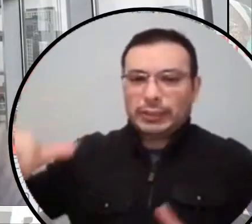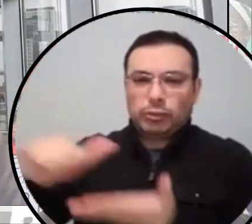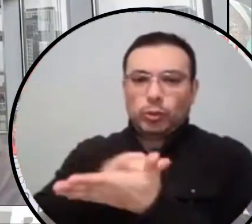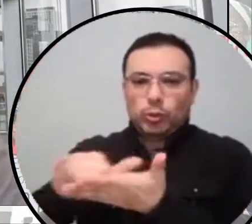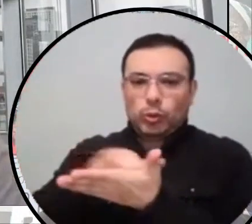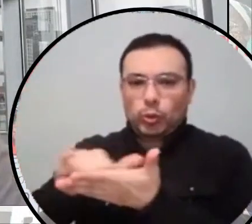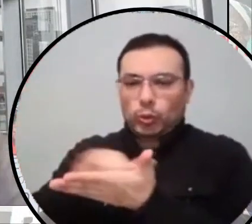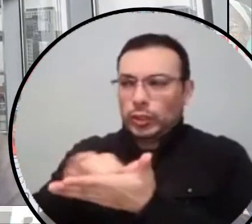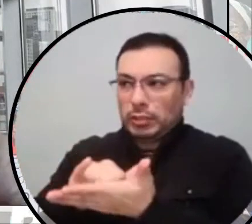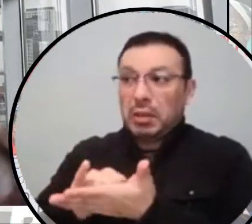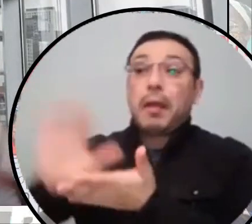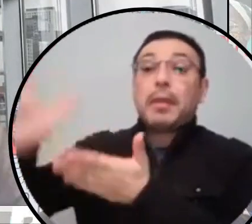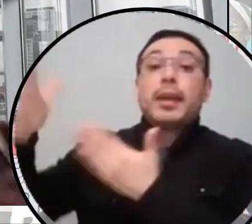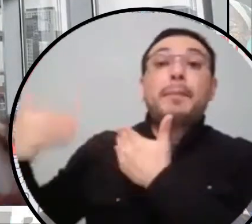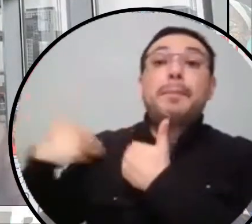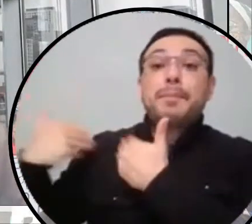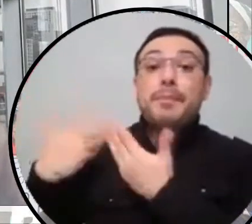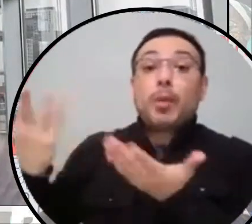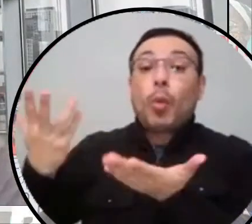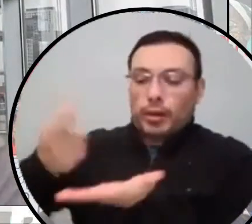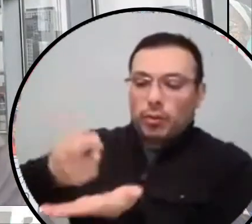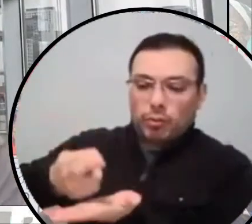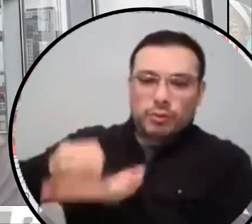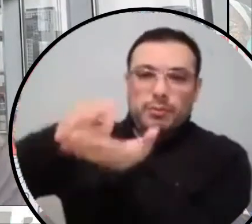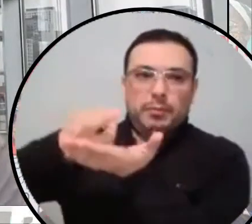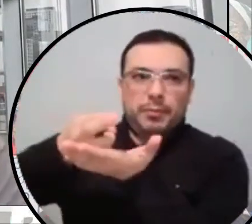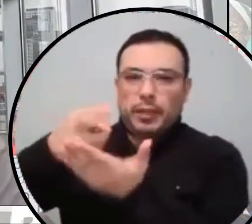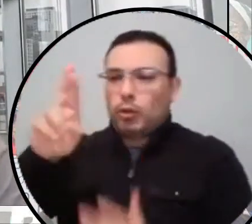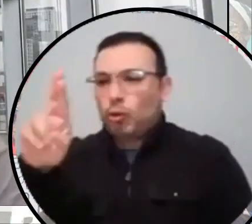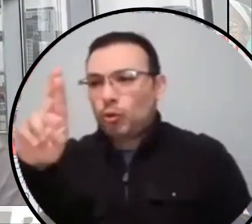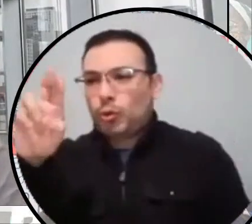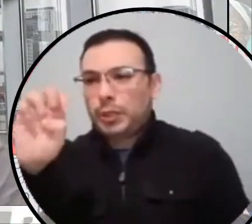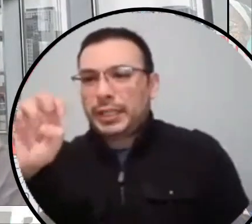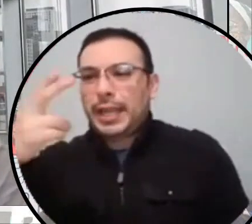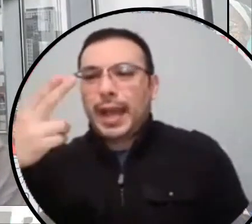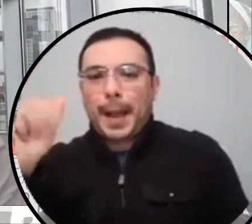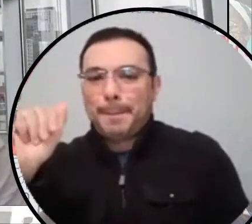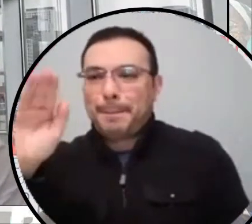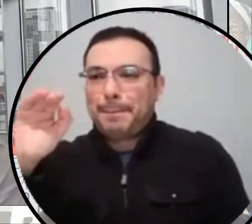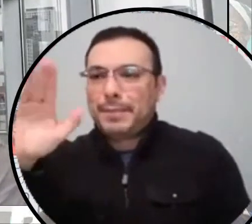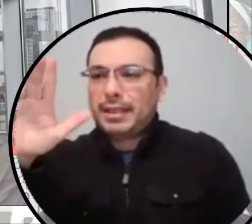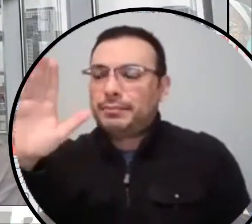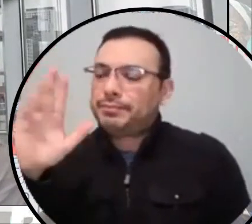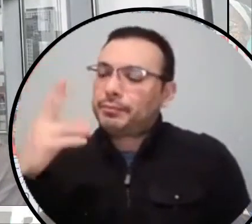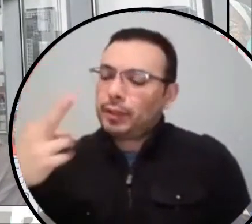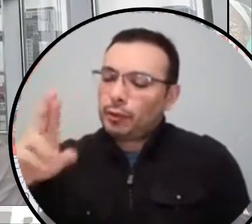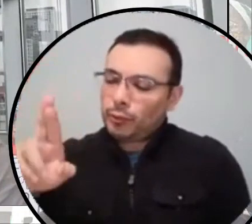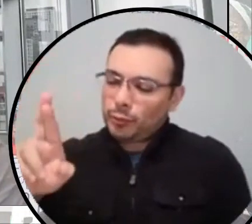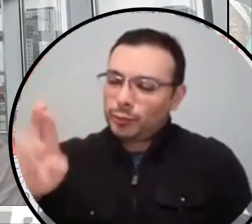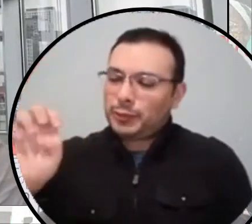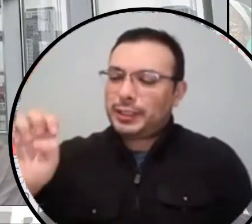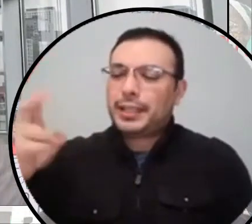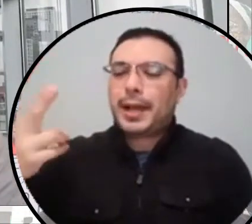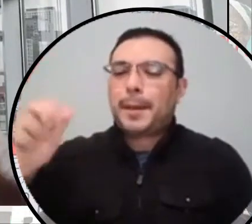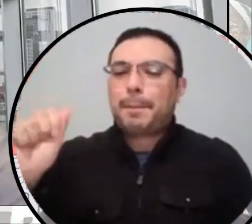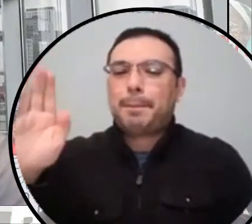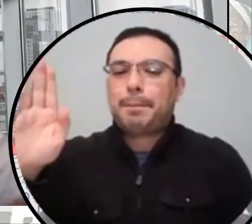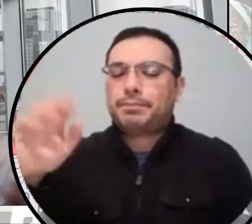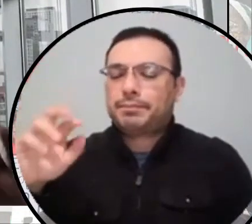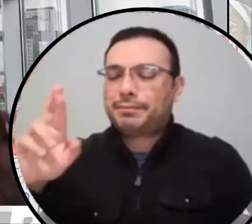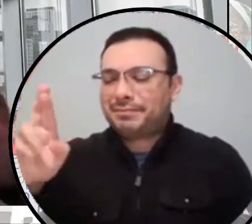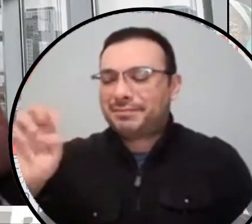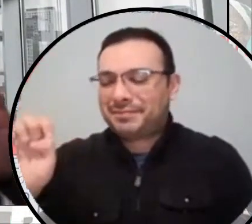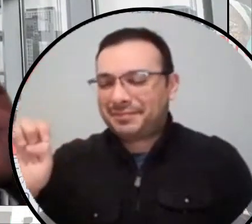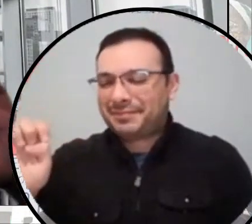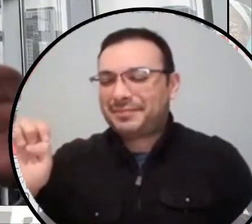all, sorts of, uh, rehabilitative, if that's a real word, uh, opportunities for folks who are inside. So a person who